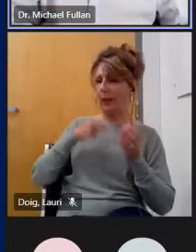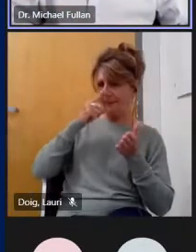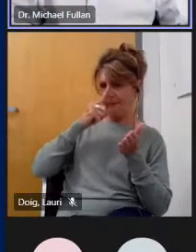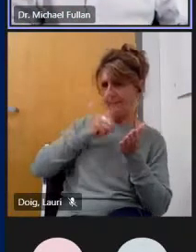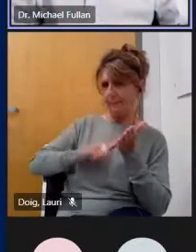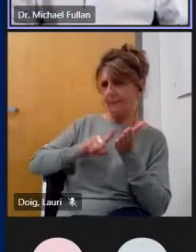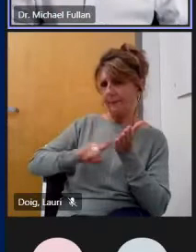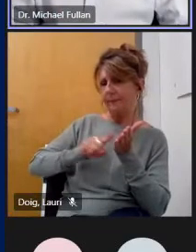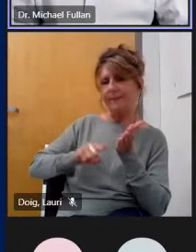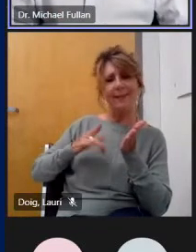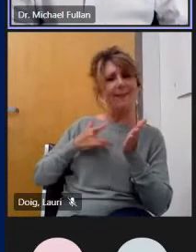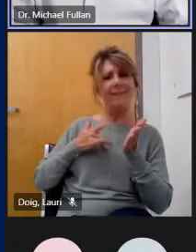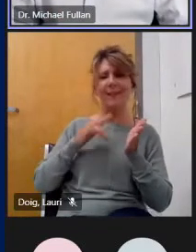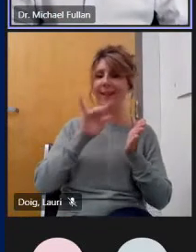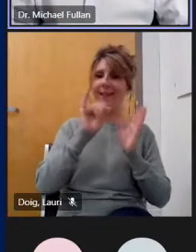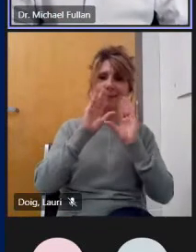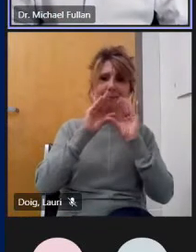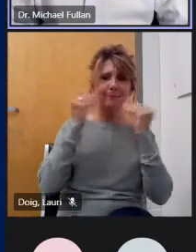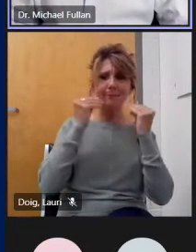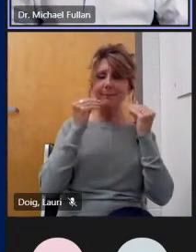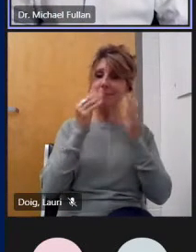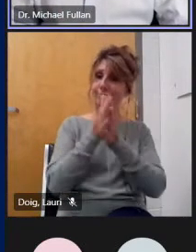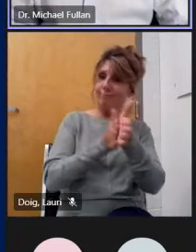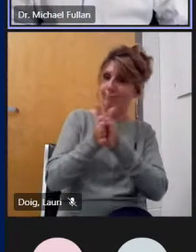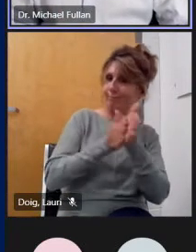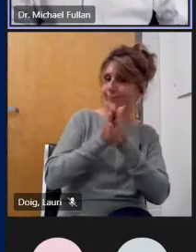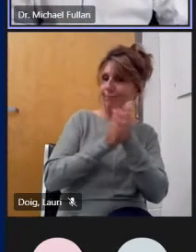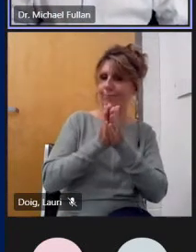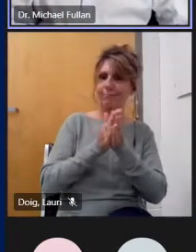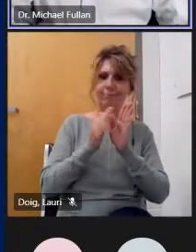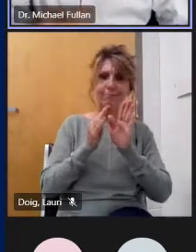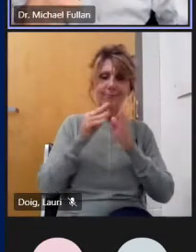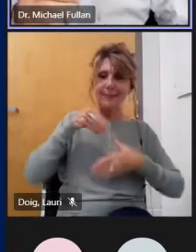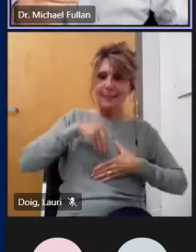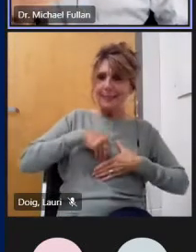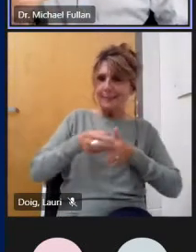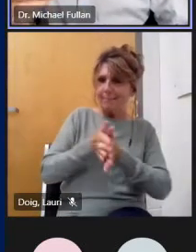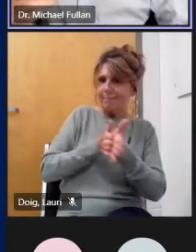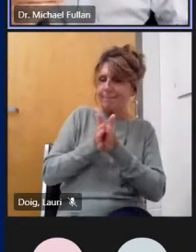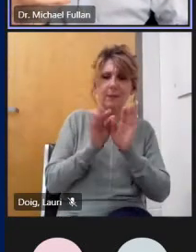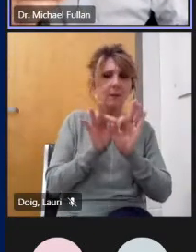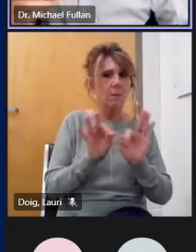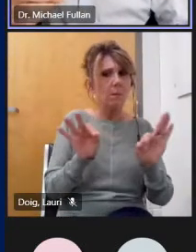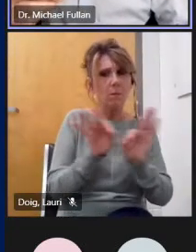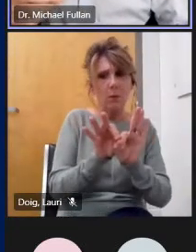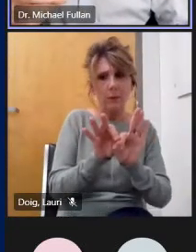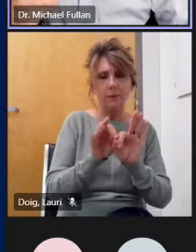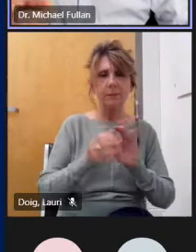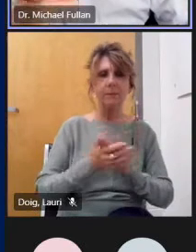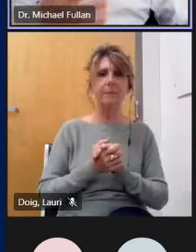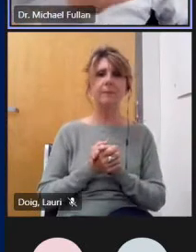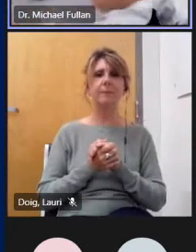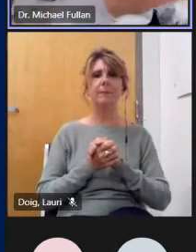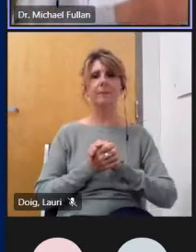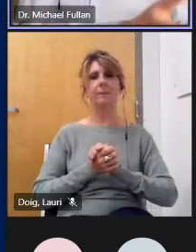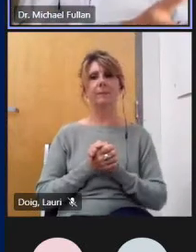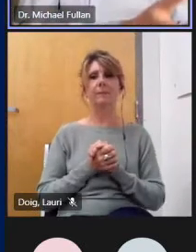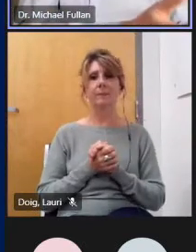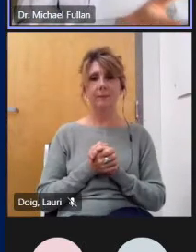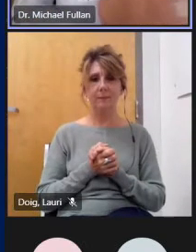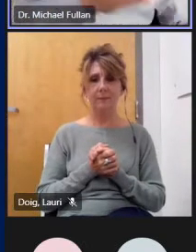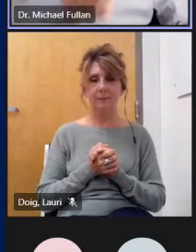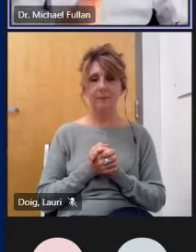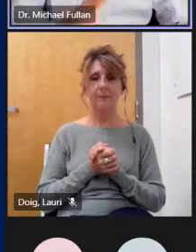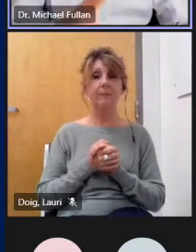line because i just want to give you a line of our thinking i'll tell you this that's the third element remember